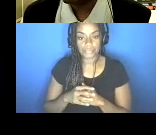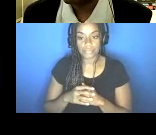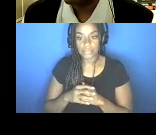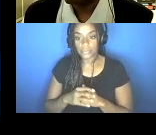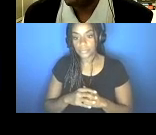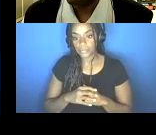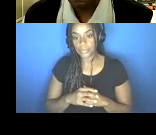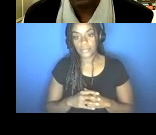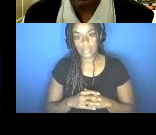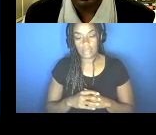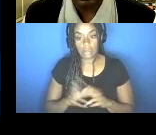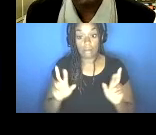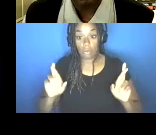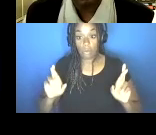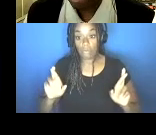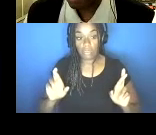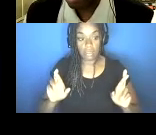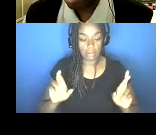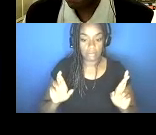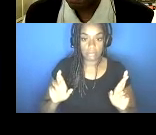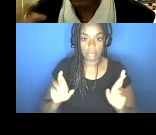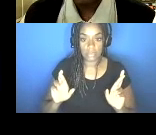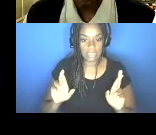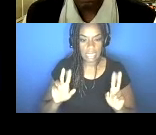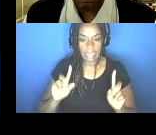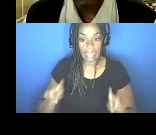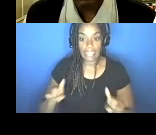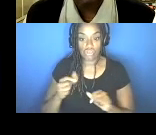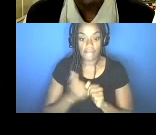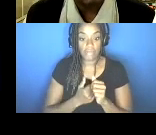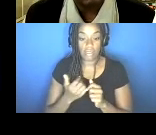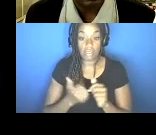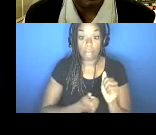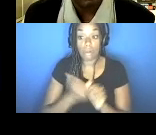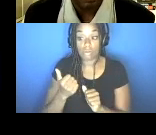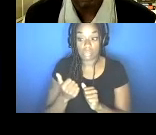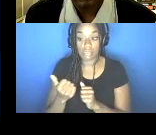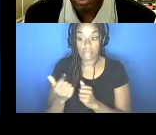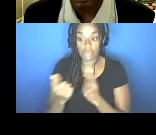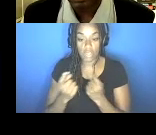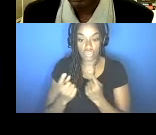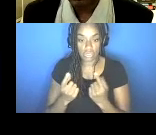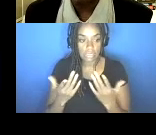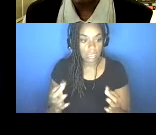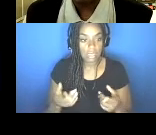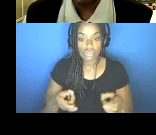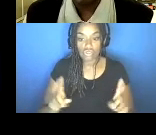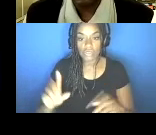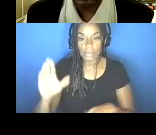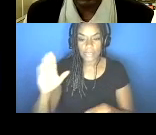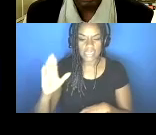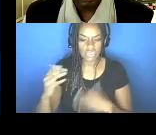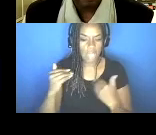if hopefully, hopefully I can answer the everything, the majority of questions during the presentation, I'll hop right into